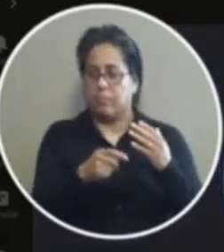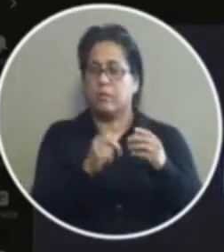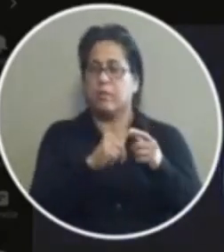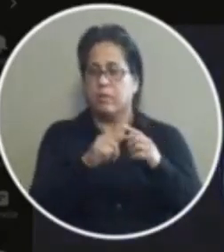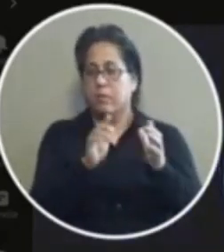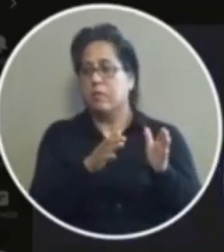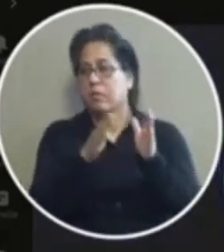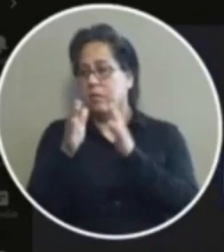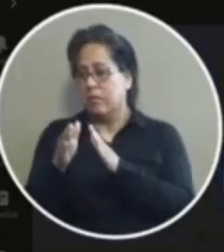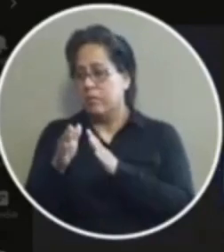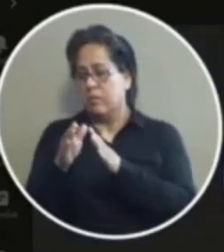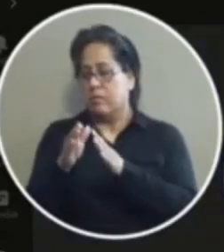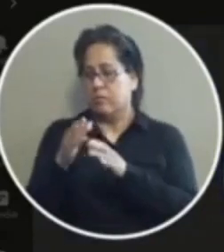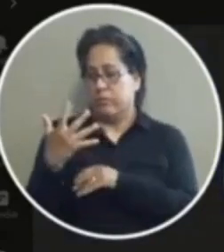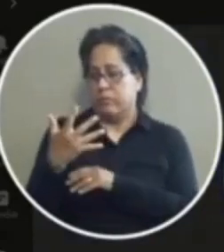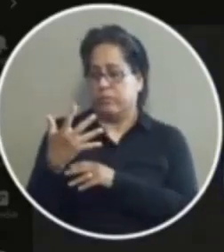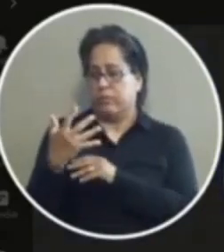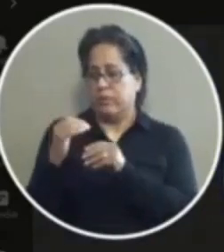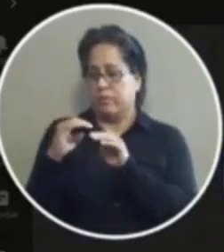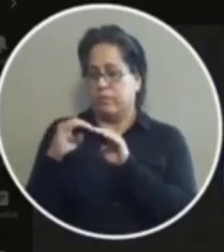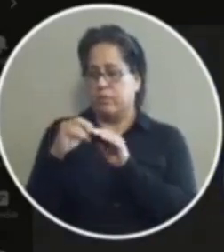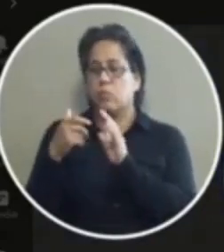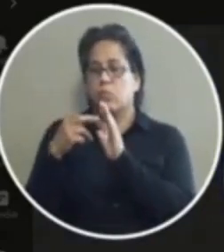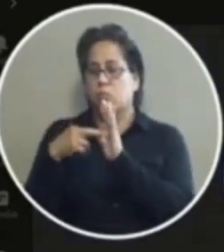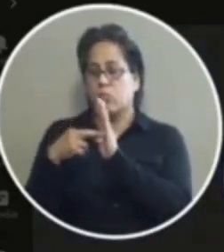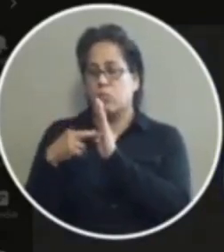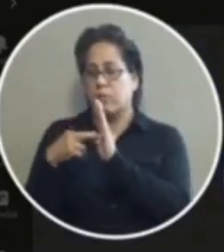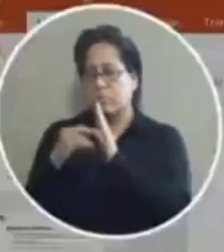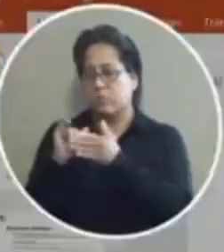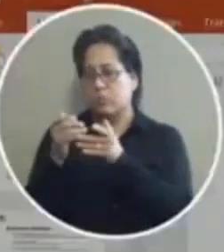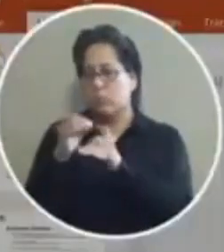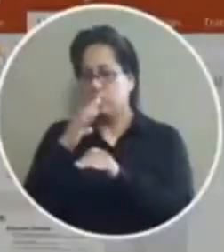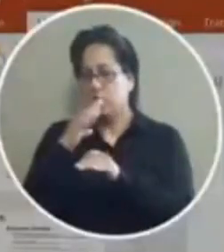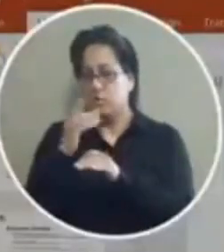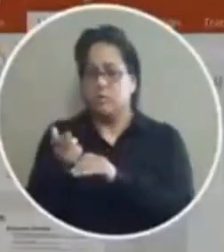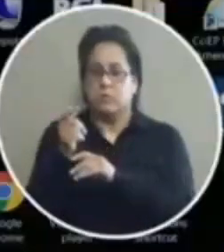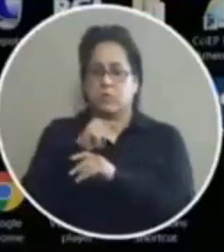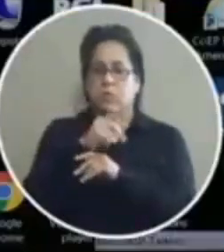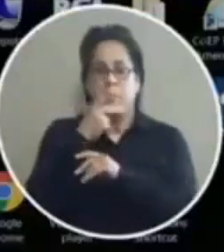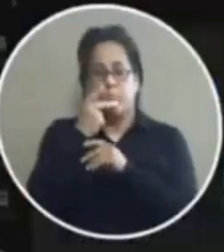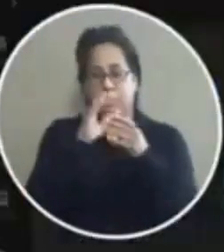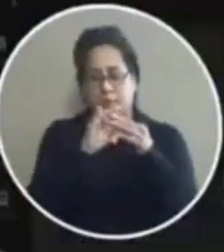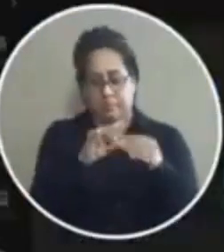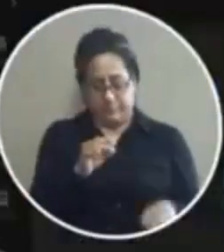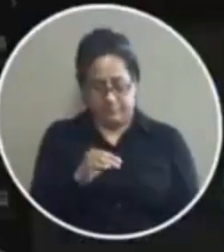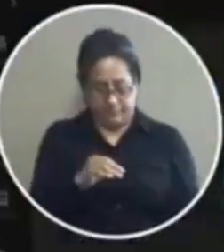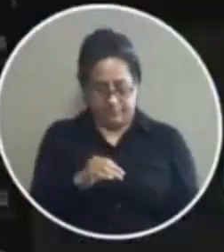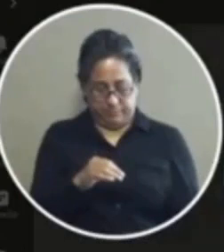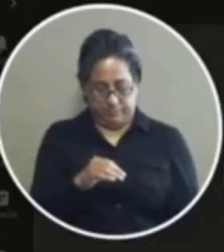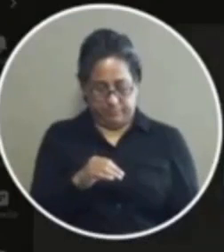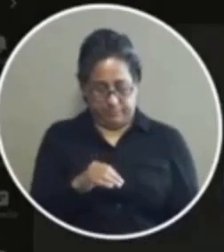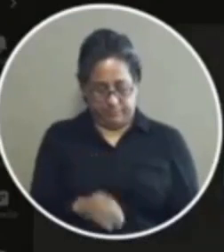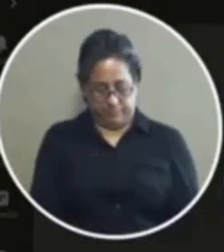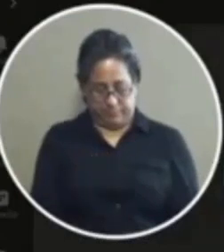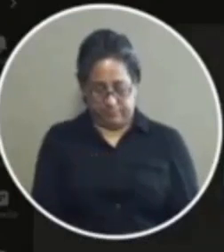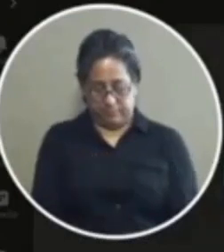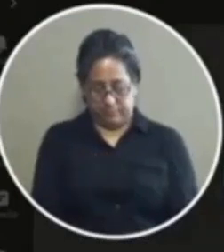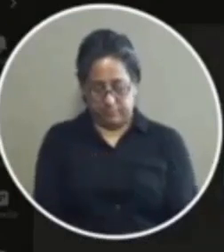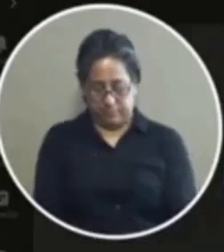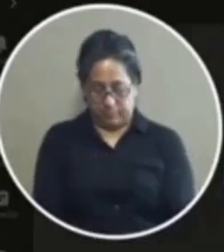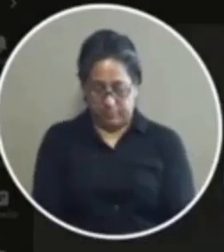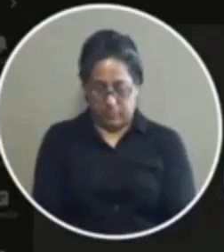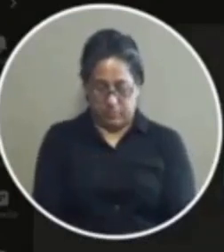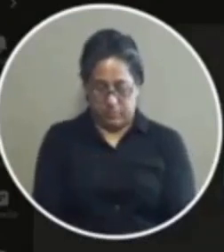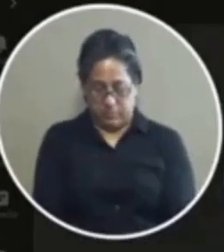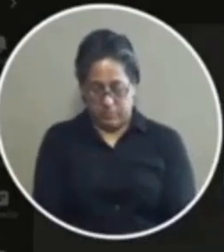five of you that want to speak all right laura let's do public comment yes mayor the first